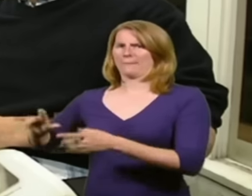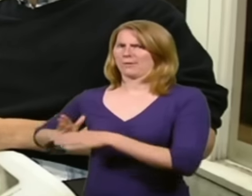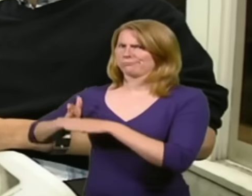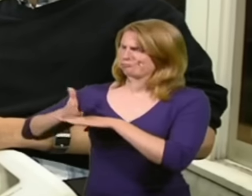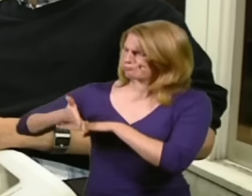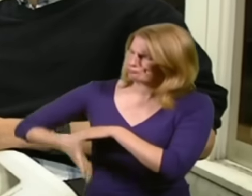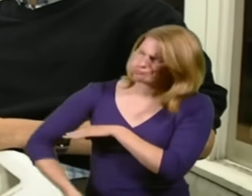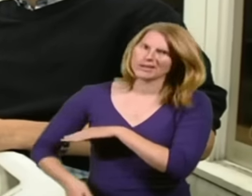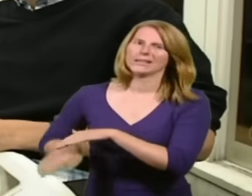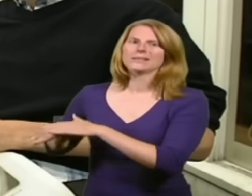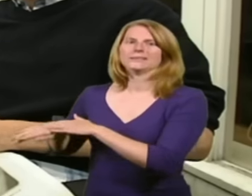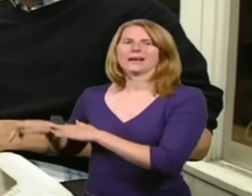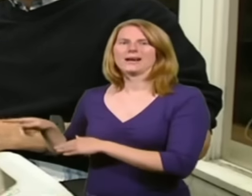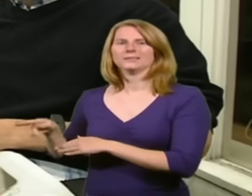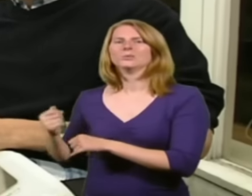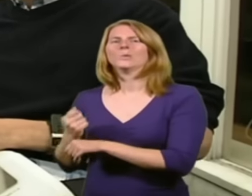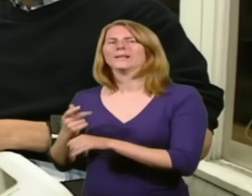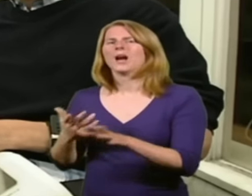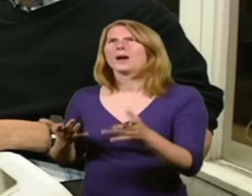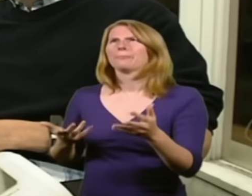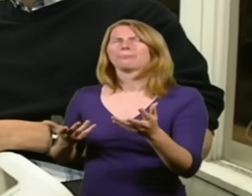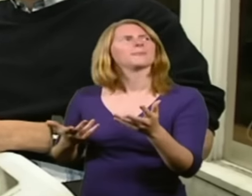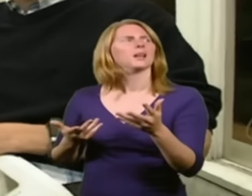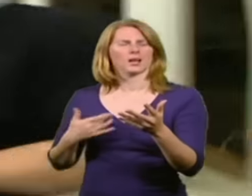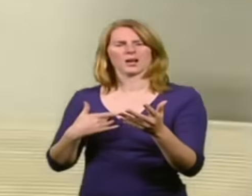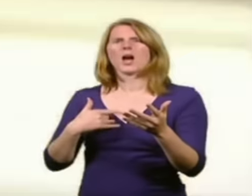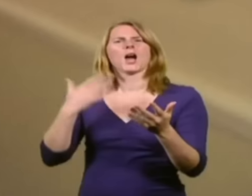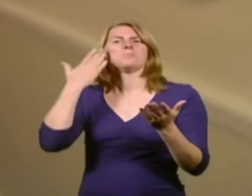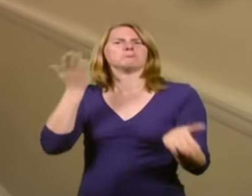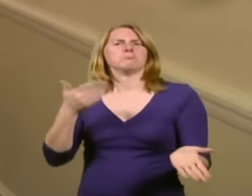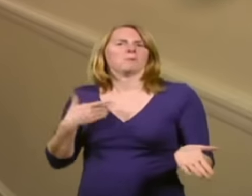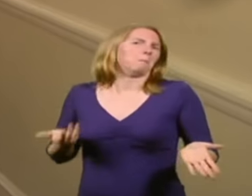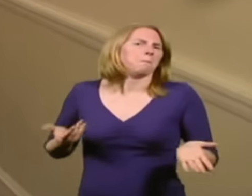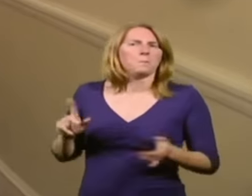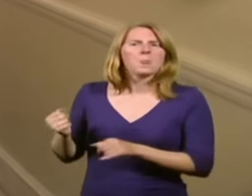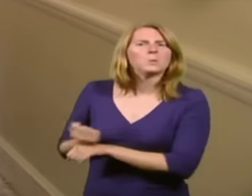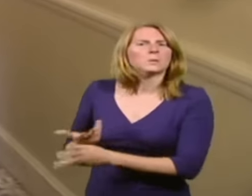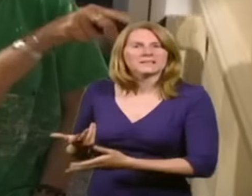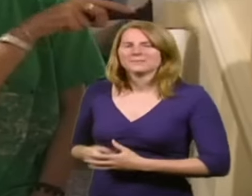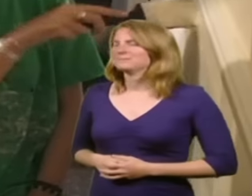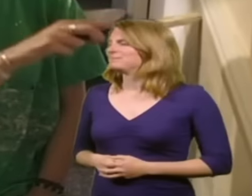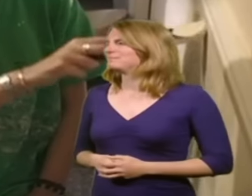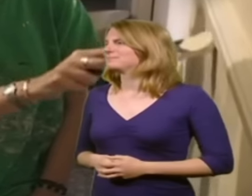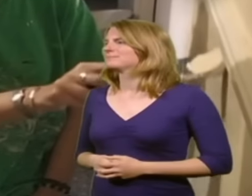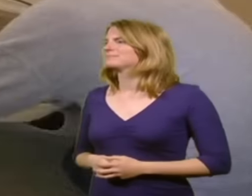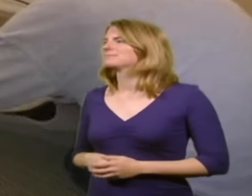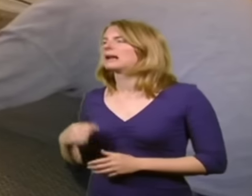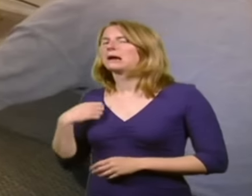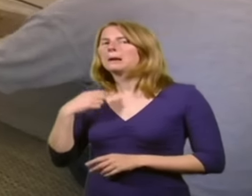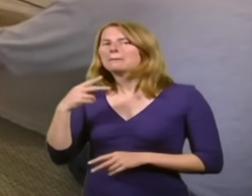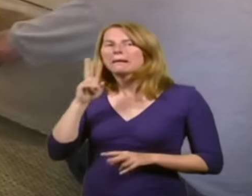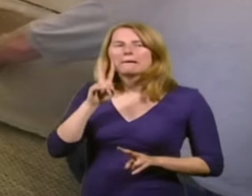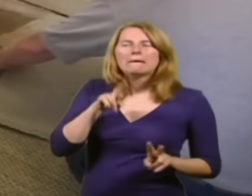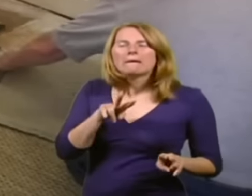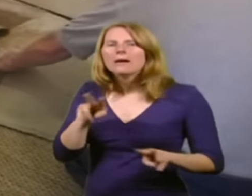doing, you know, I have no idea what they do. So, I had a quick peek, and the transformation of a